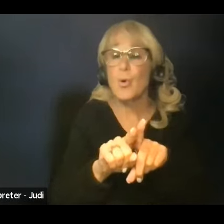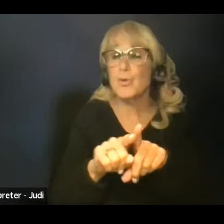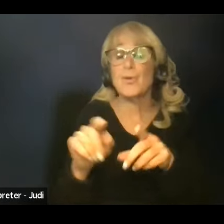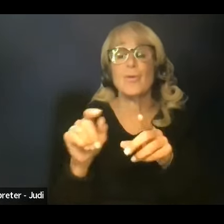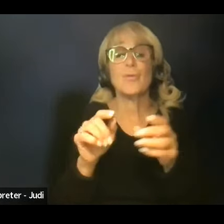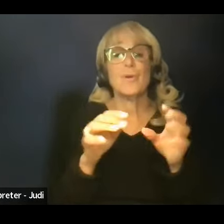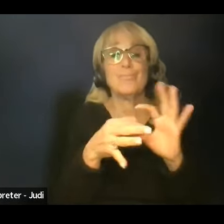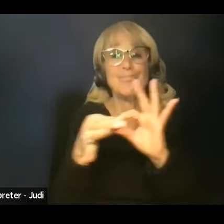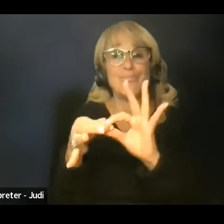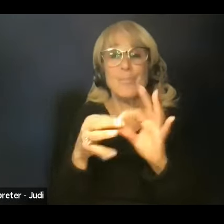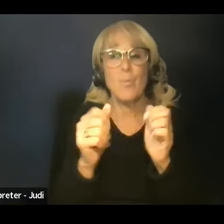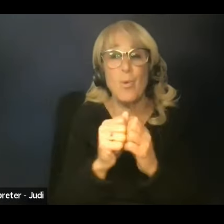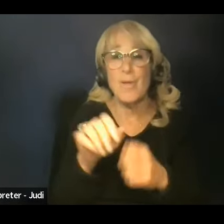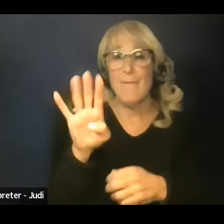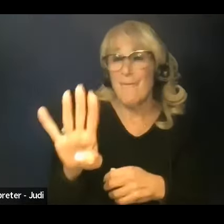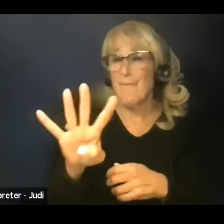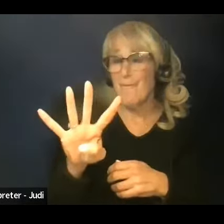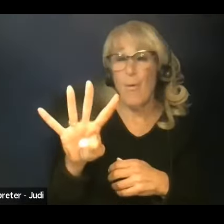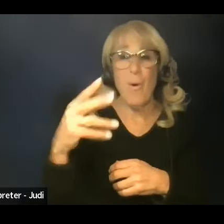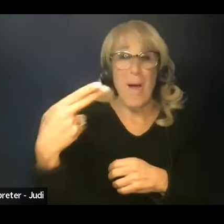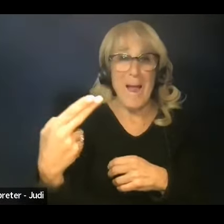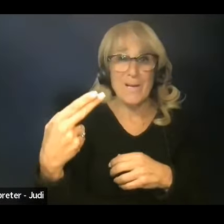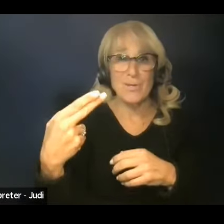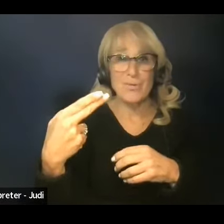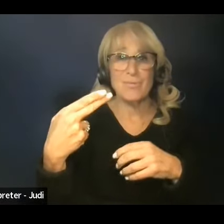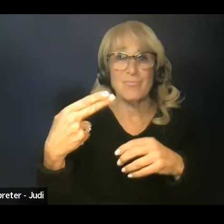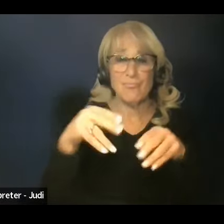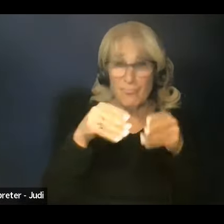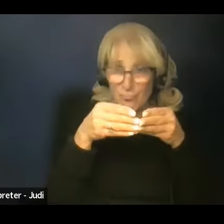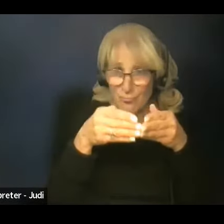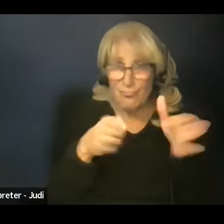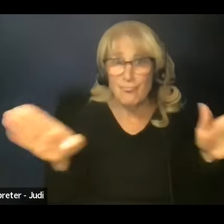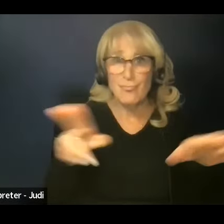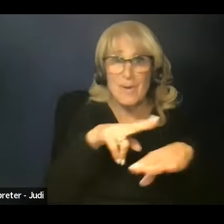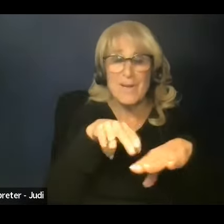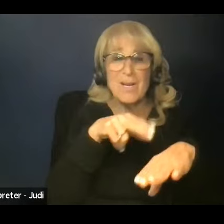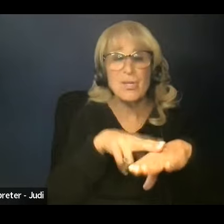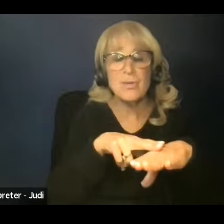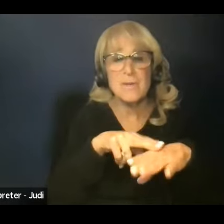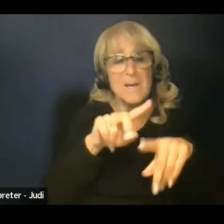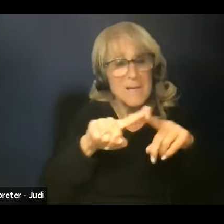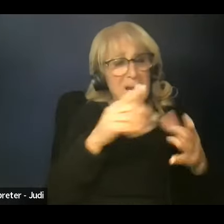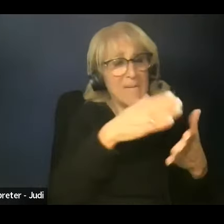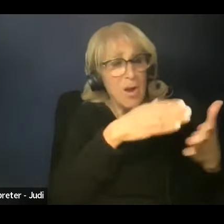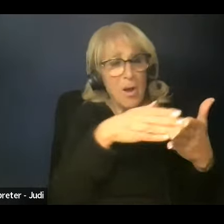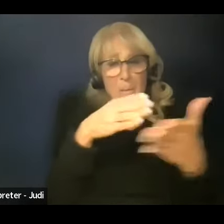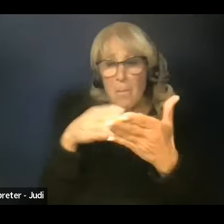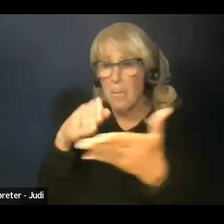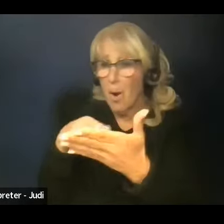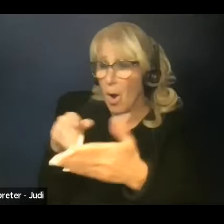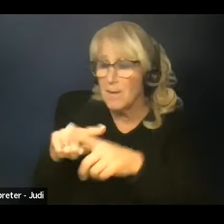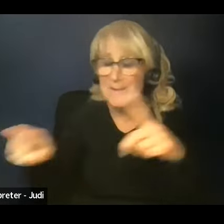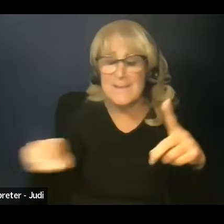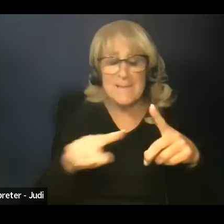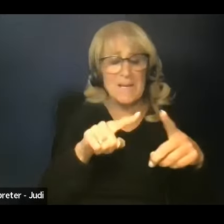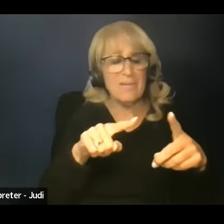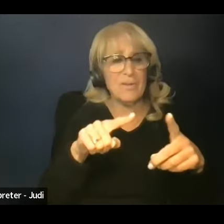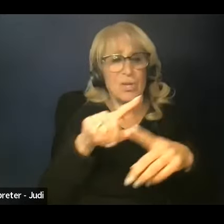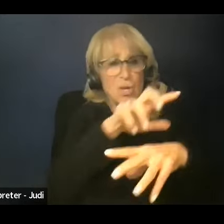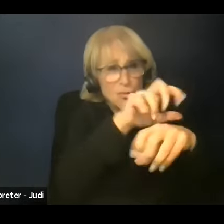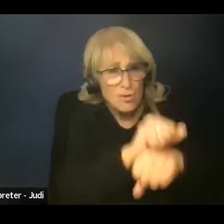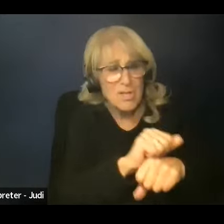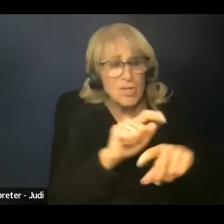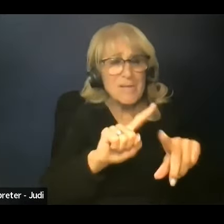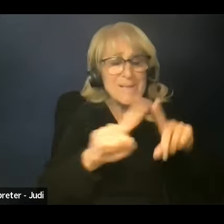nation. We know that different parts of our population can have different nutrient needs, different traditions, and different